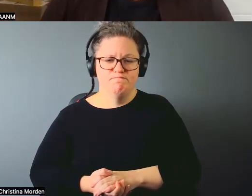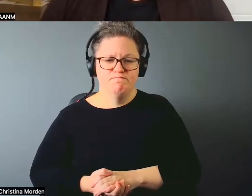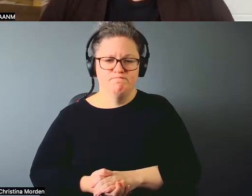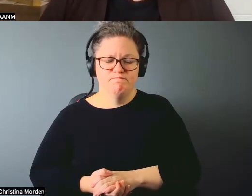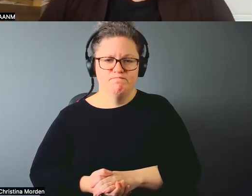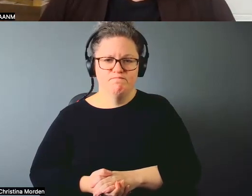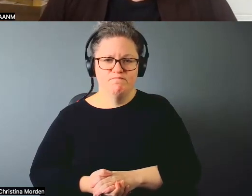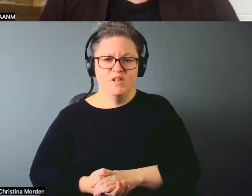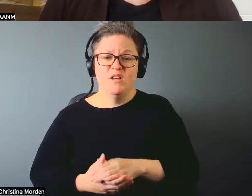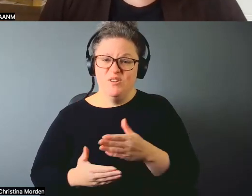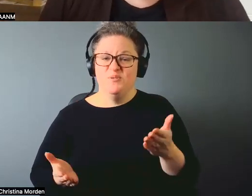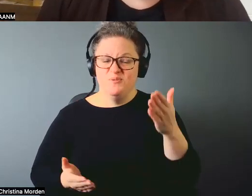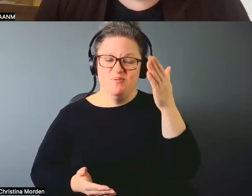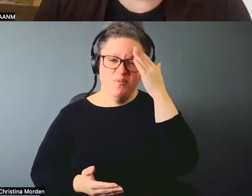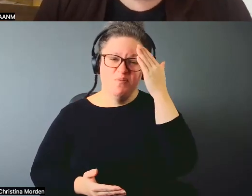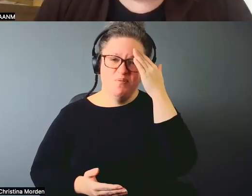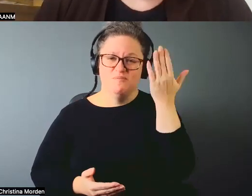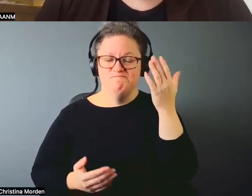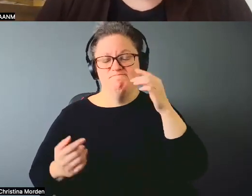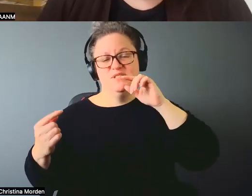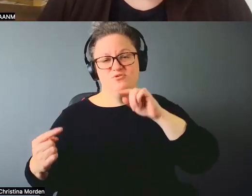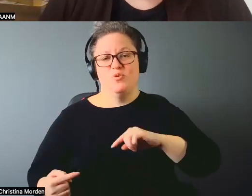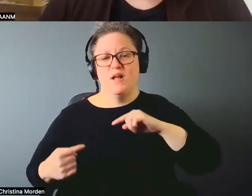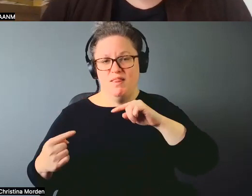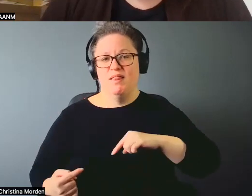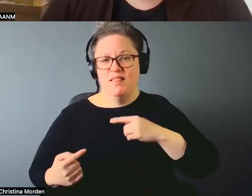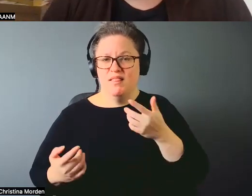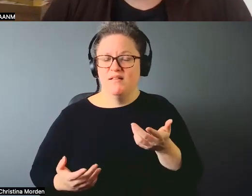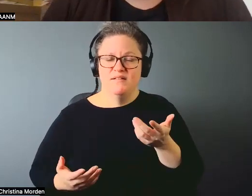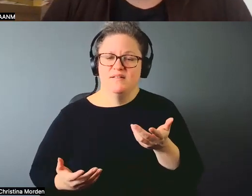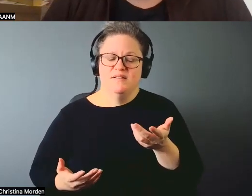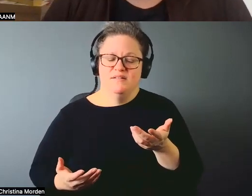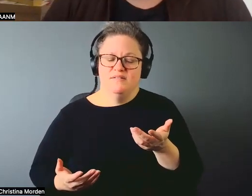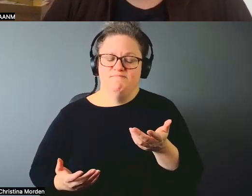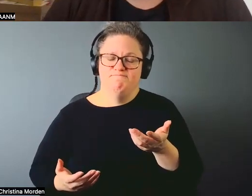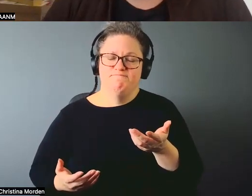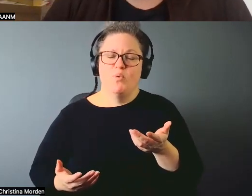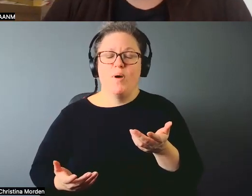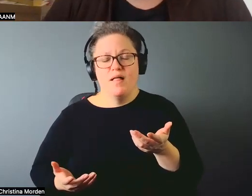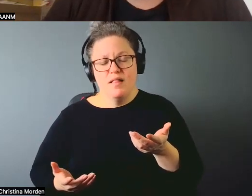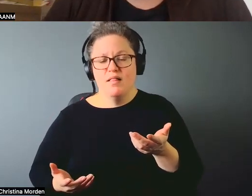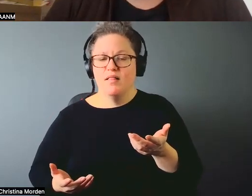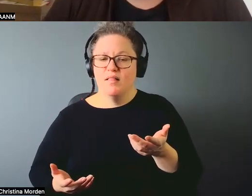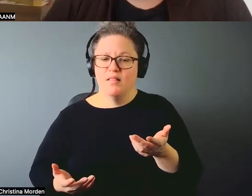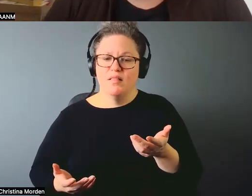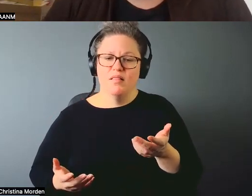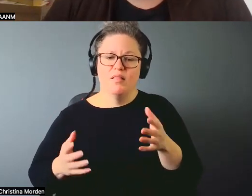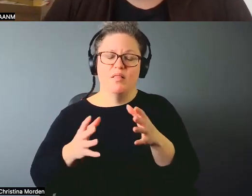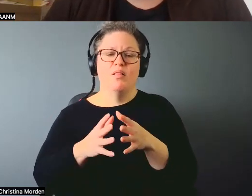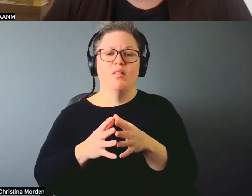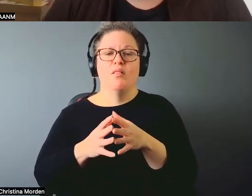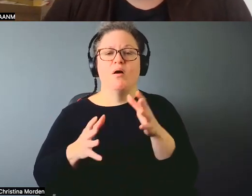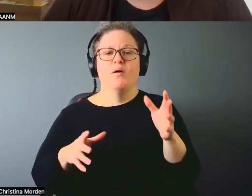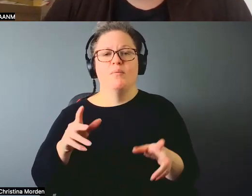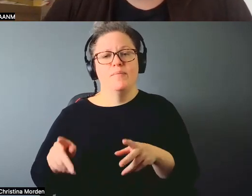As you all know, it's been it's it's a struggle like it ain't it's not a, you know, and then I have lots of people now say to me, oh,